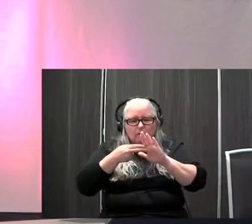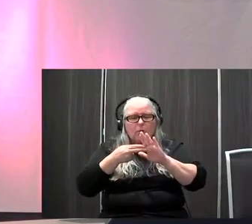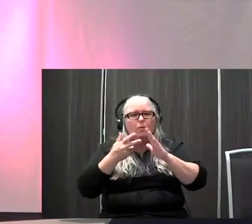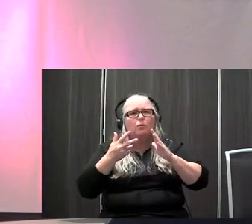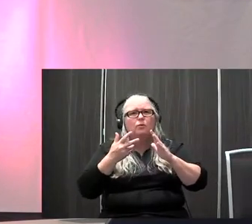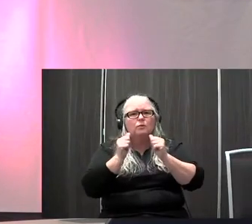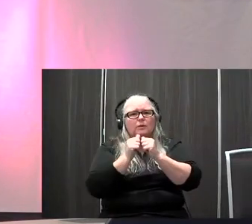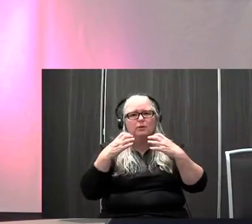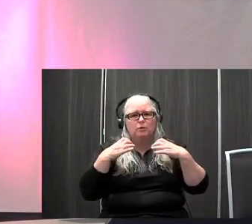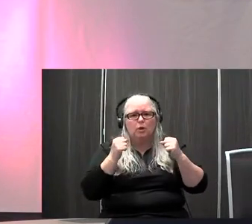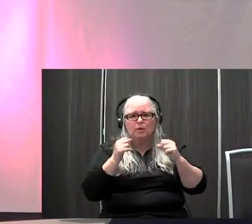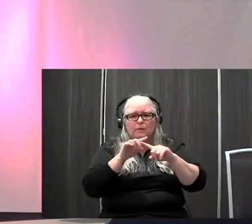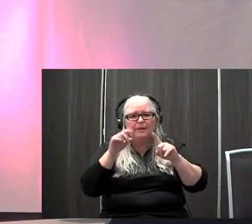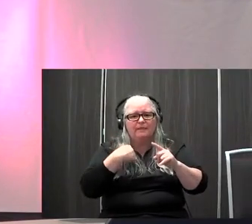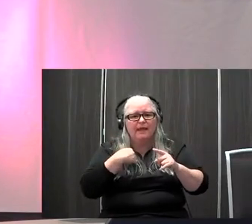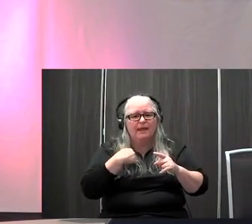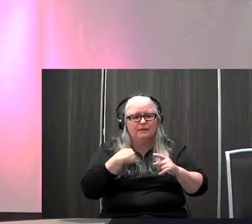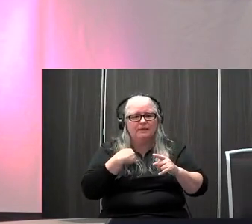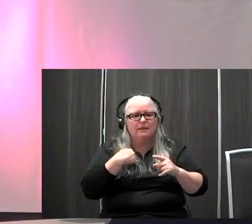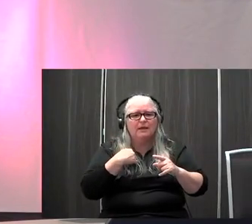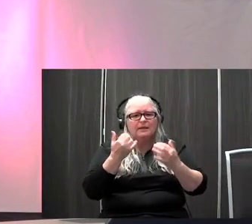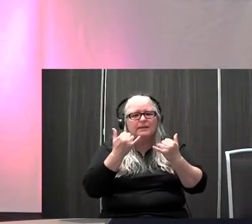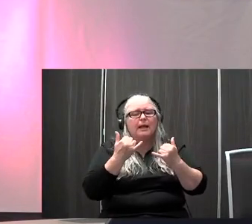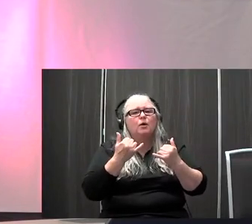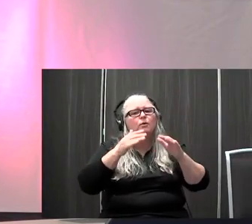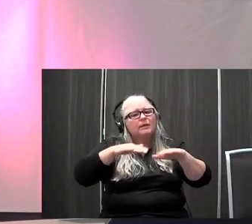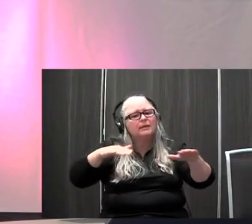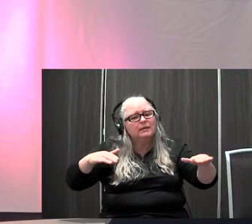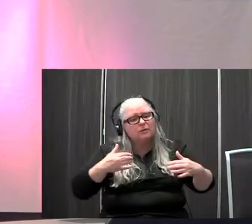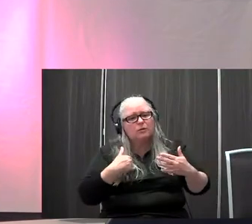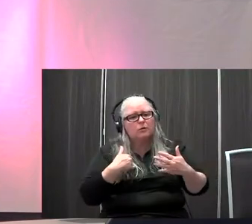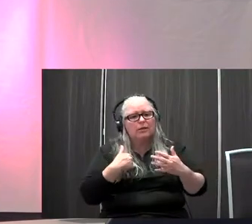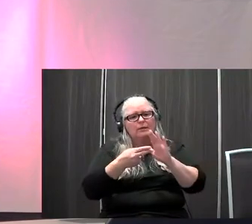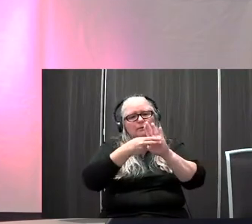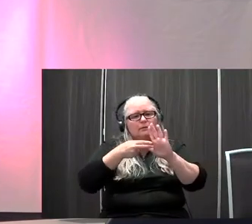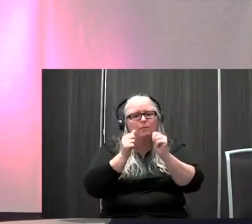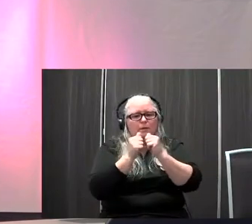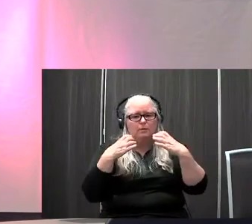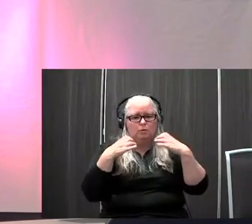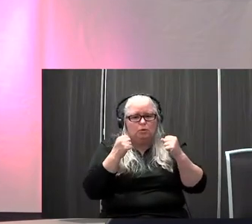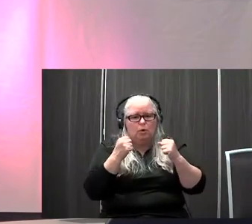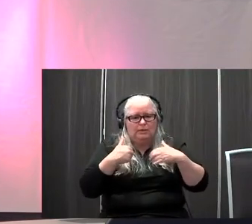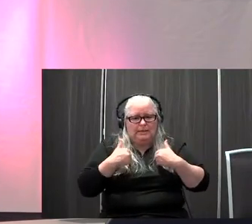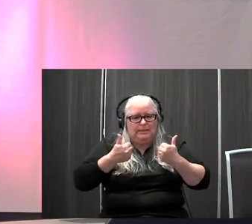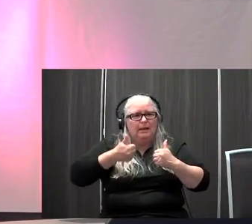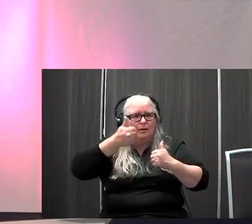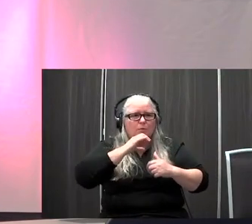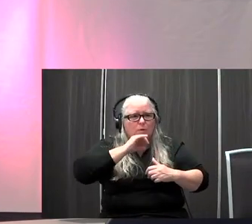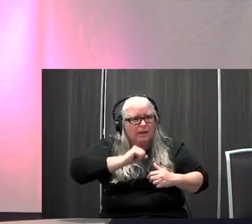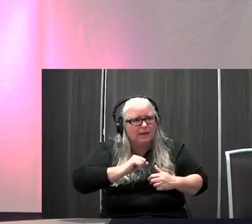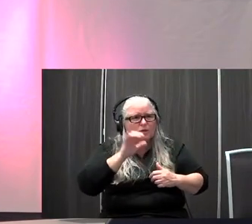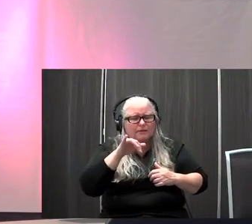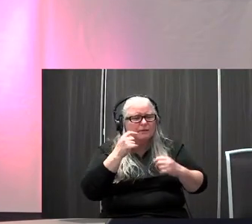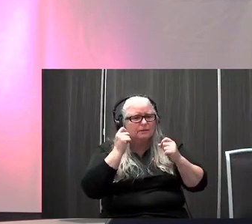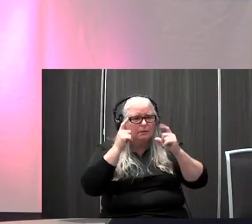age has really marched down as the awareness of charge has increased among the neonatologists. But this really surprises me that they know the